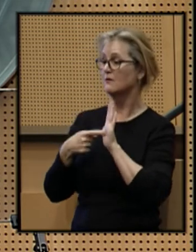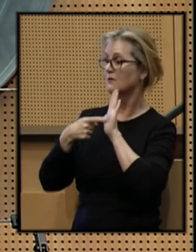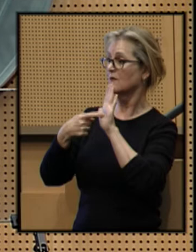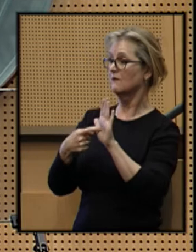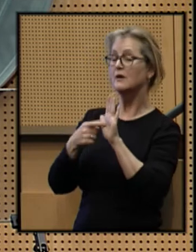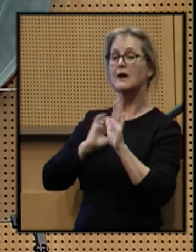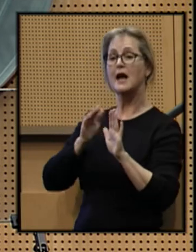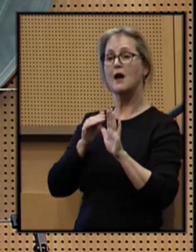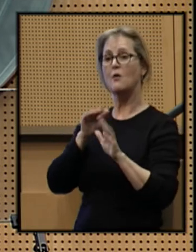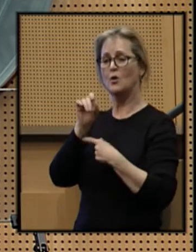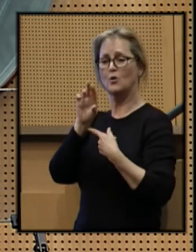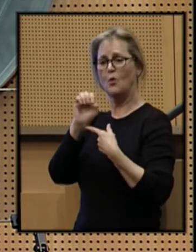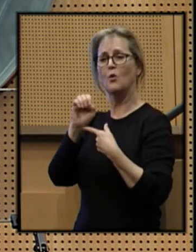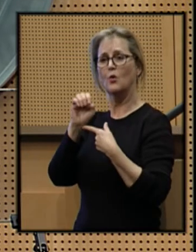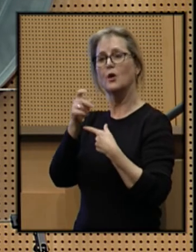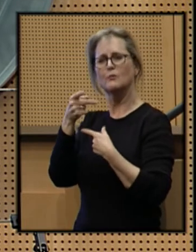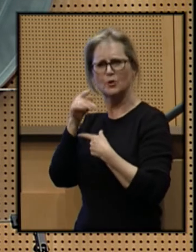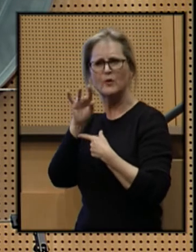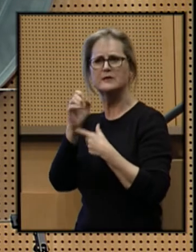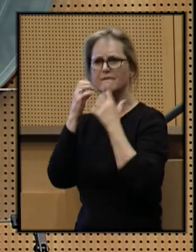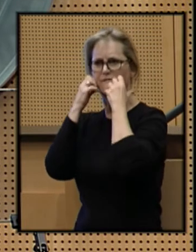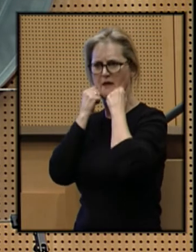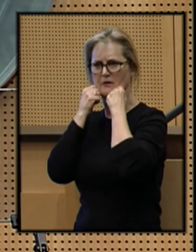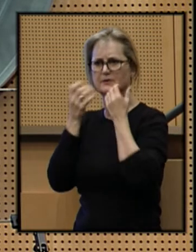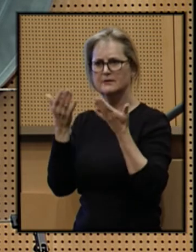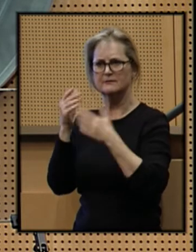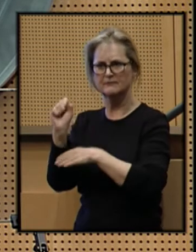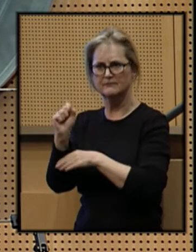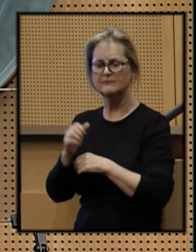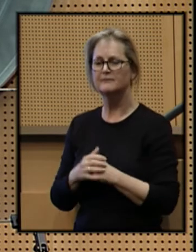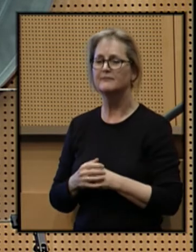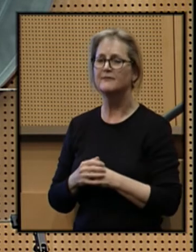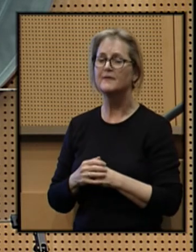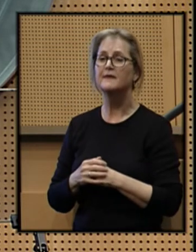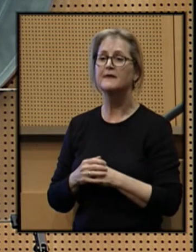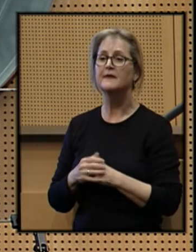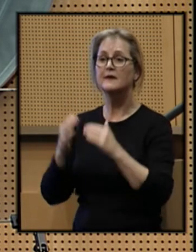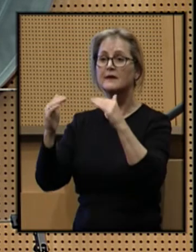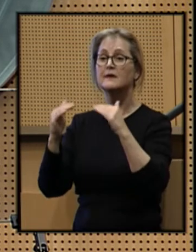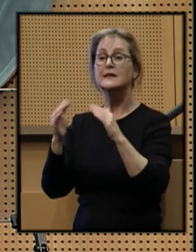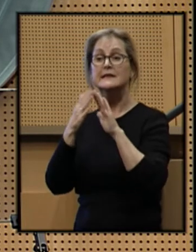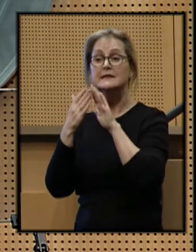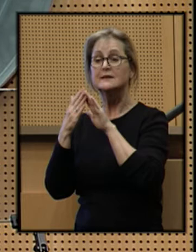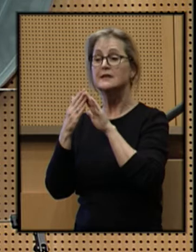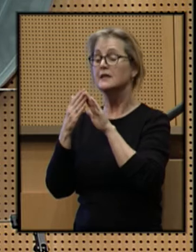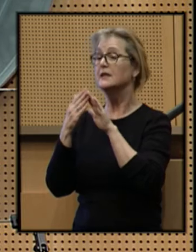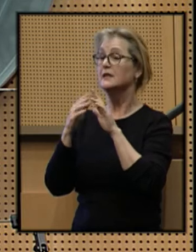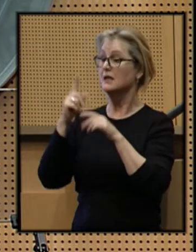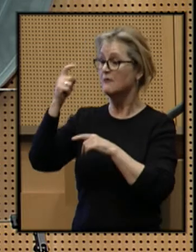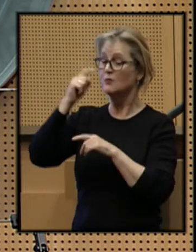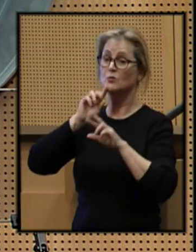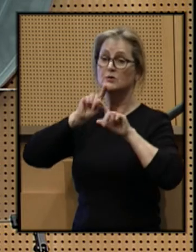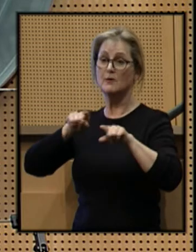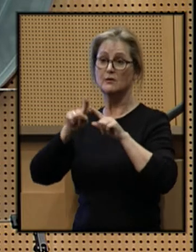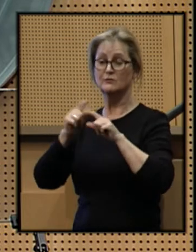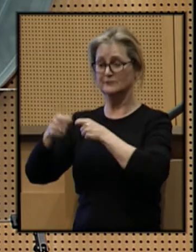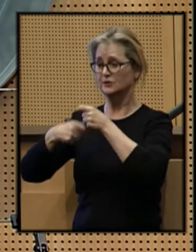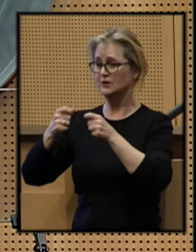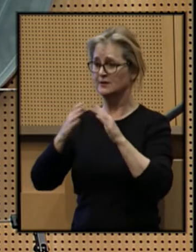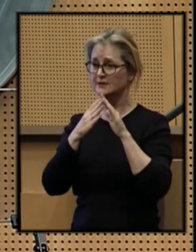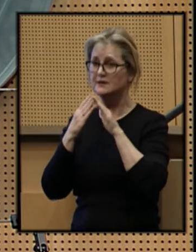our core progressive values. For city government to be responsive to our changing city